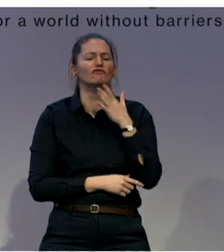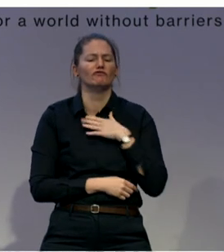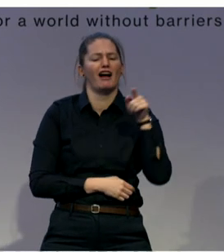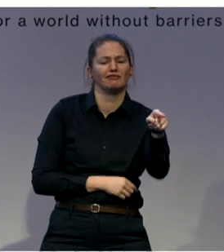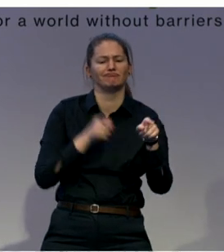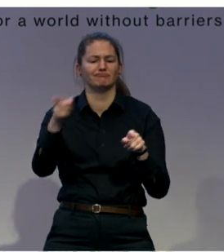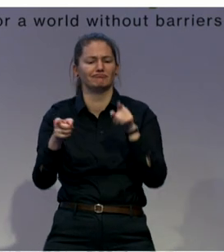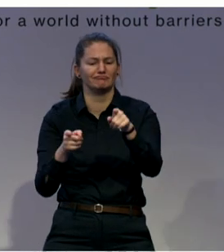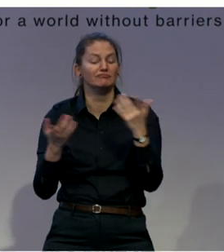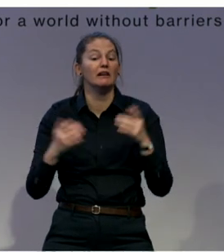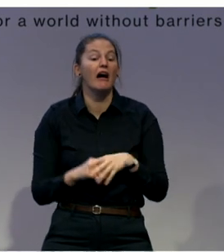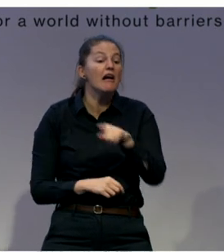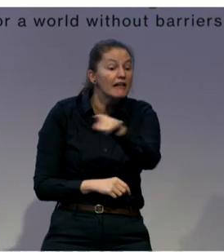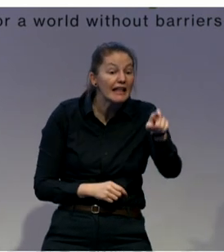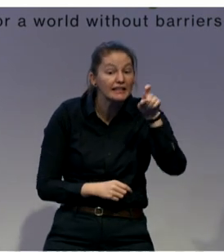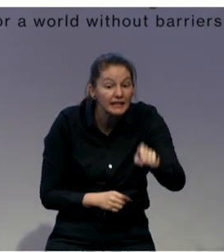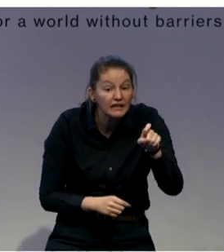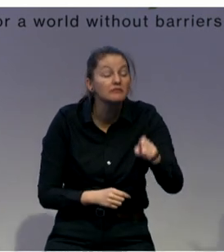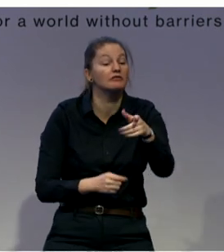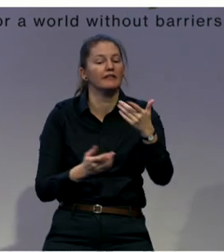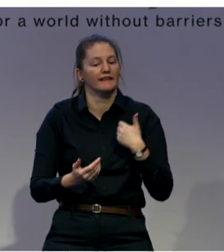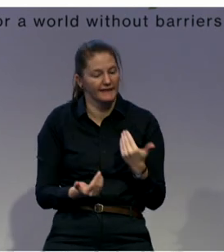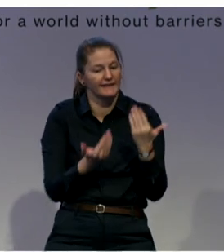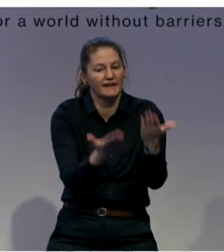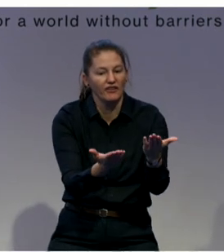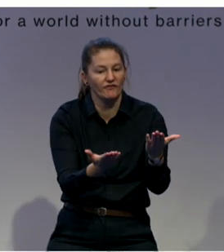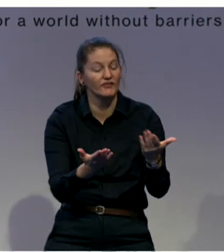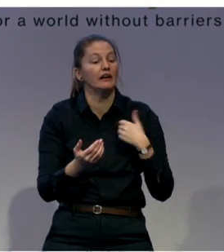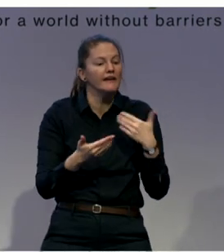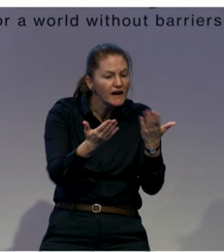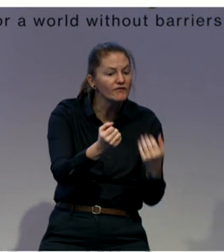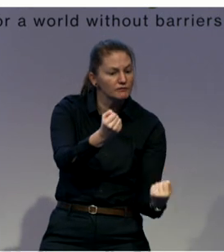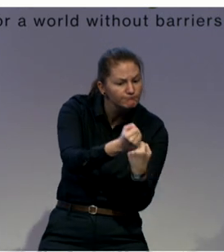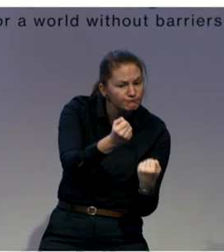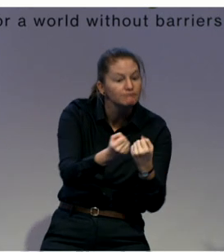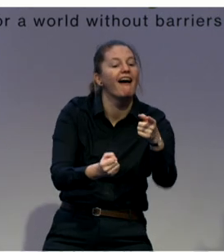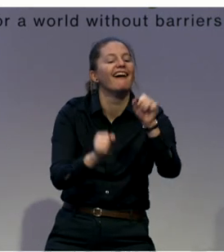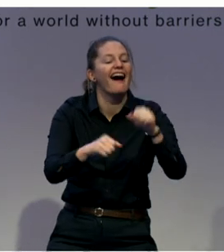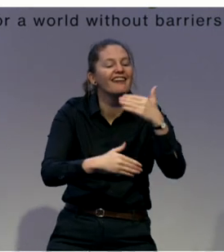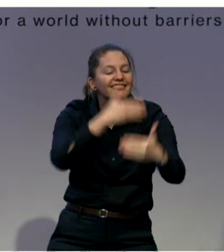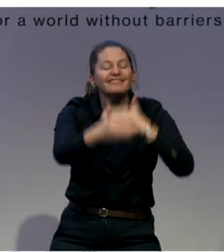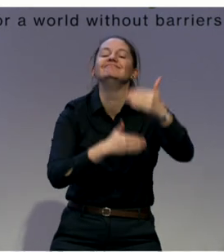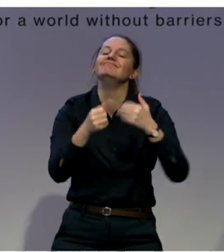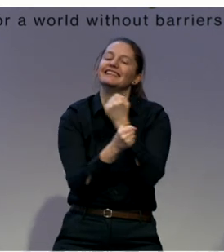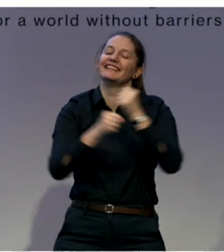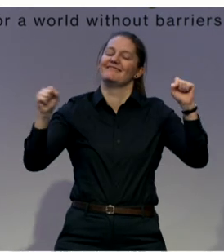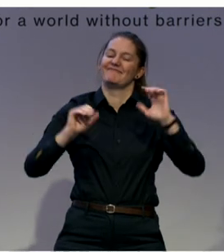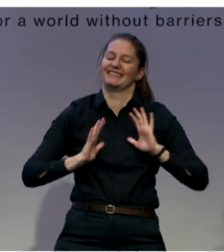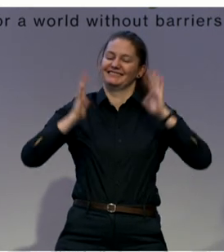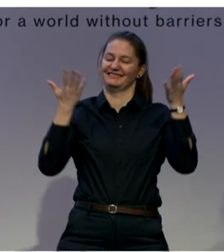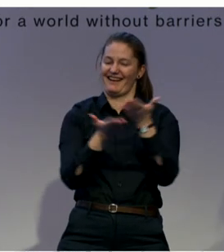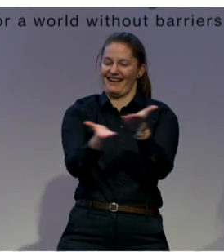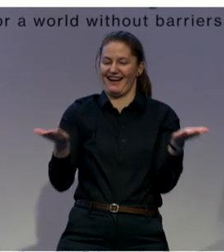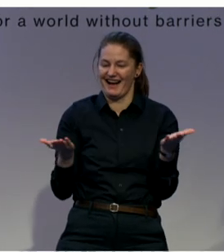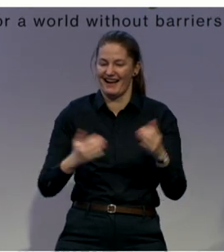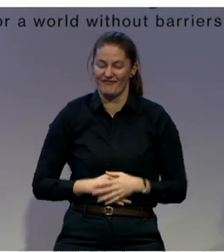about their own life. And this is closely linked to the topic. It's deinstitutionalization. So how is deinstitutionalization